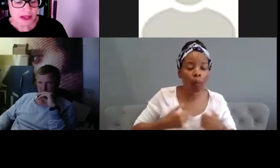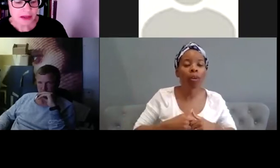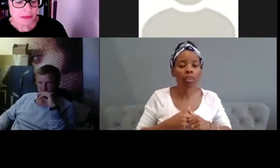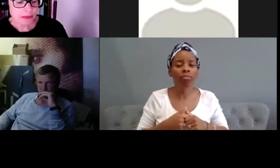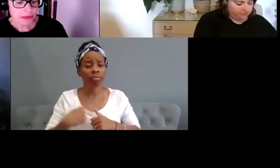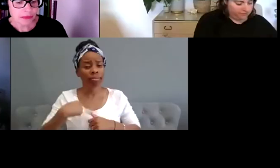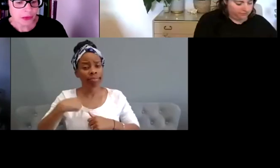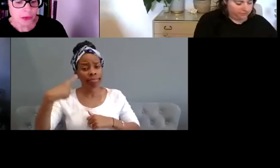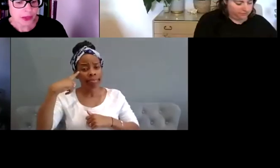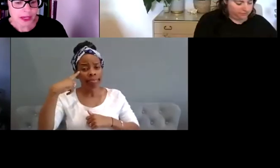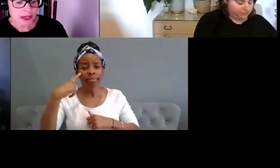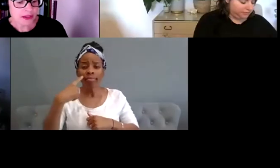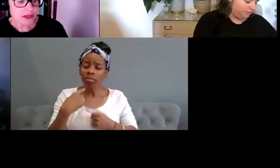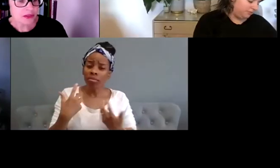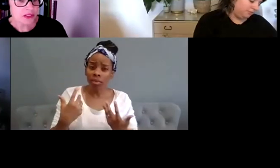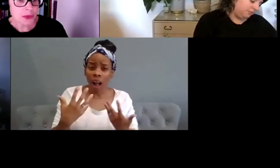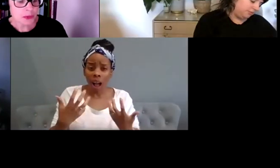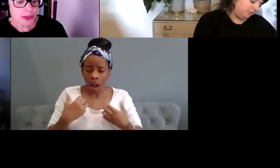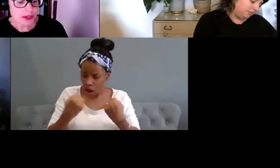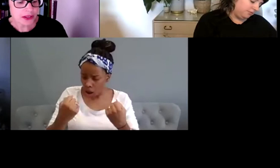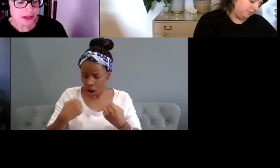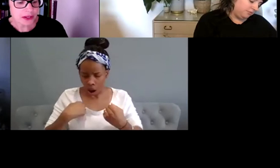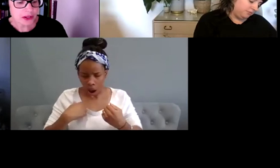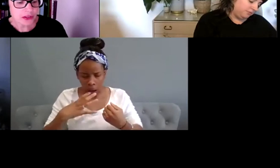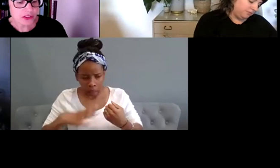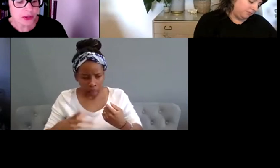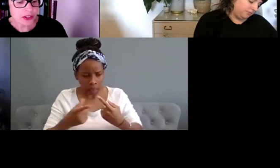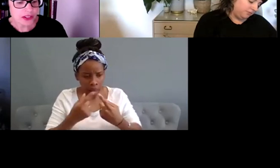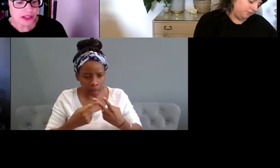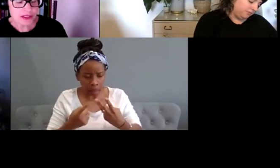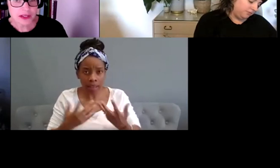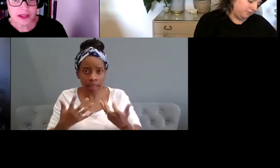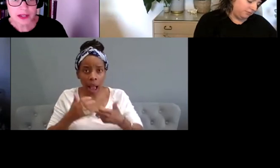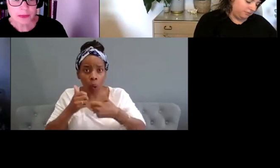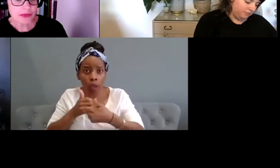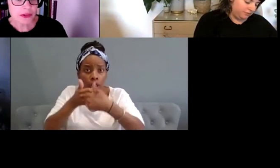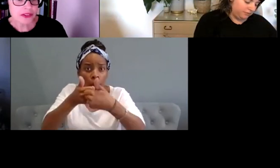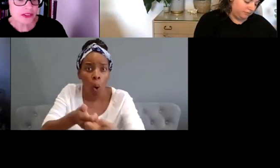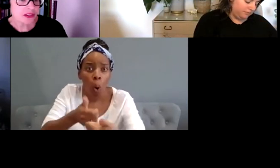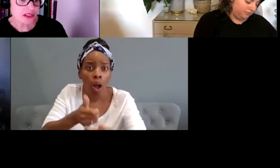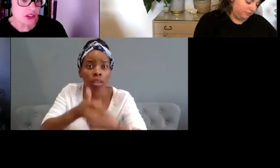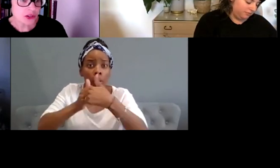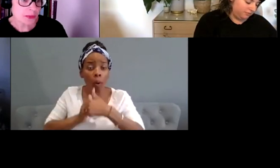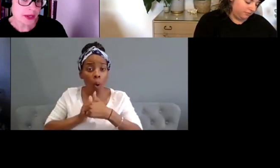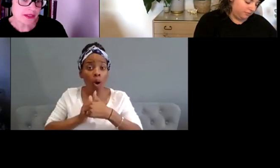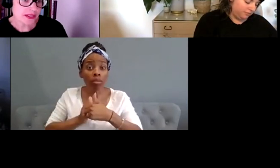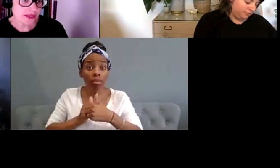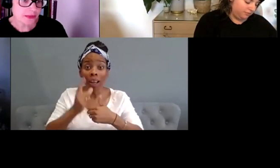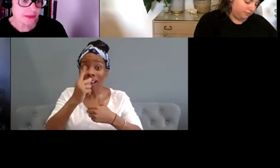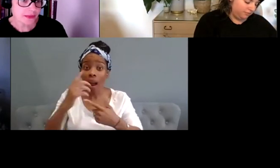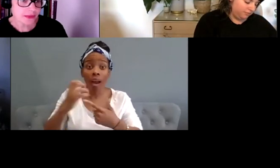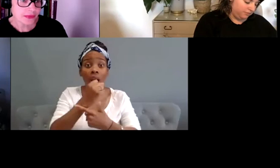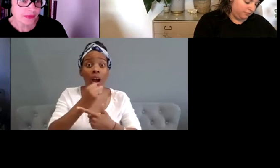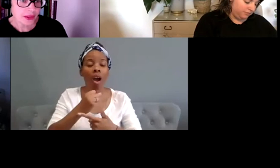um what we need and how to support one another across neurologies by focusing on social biases